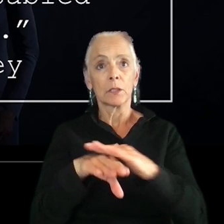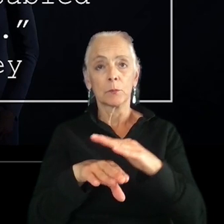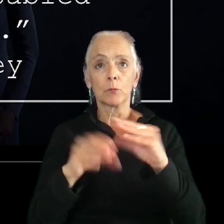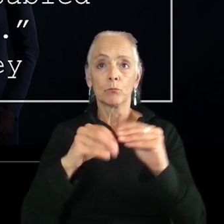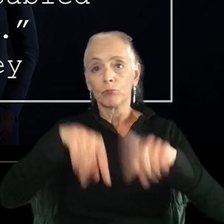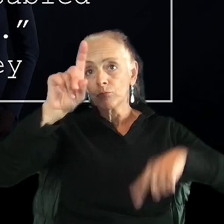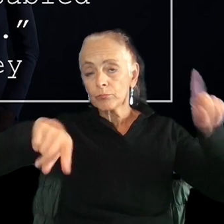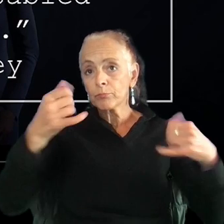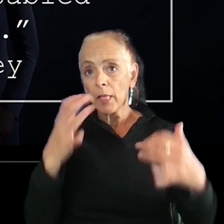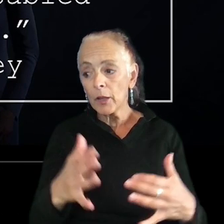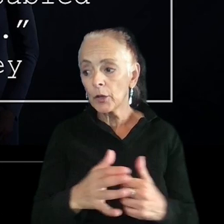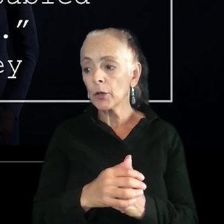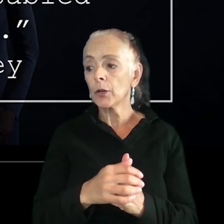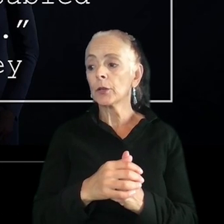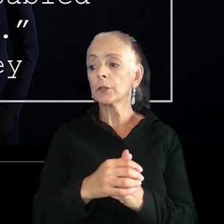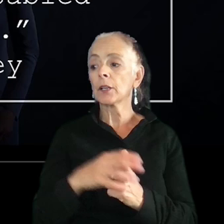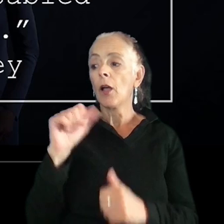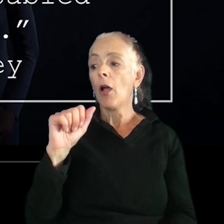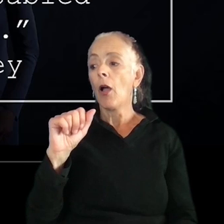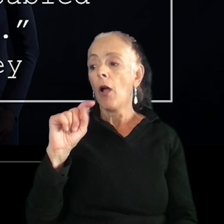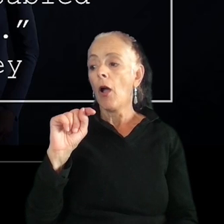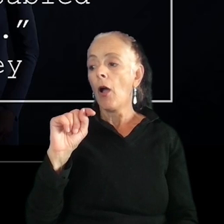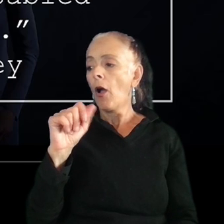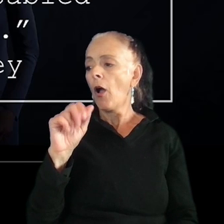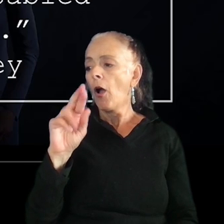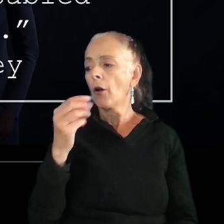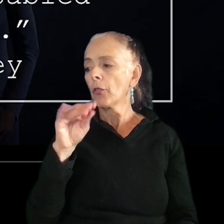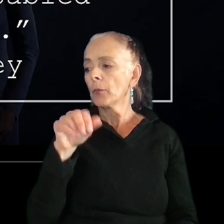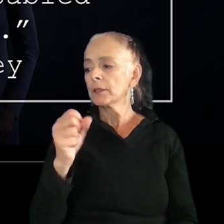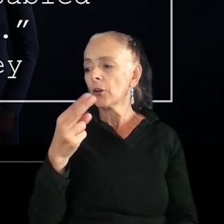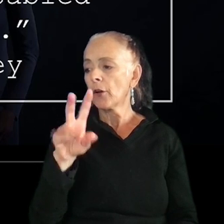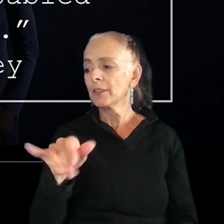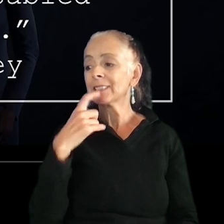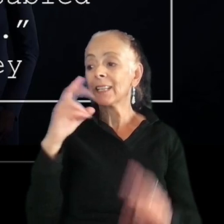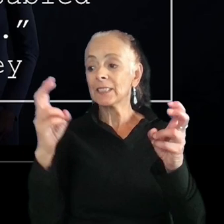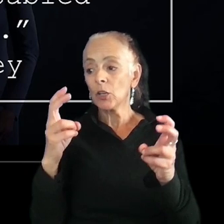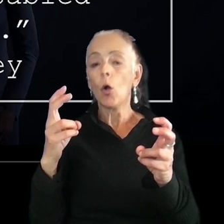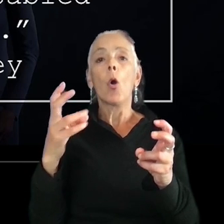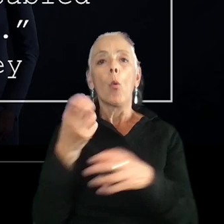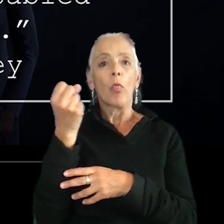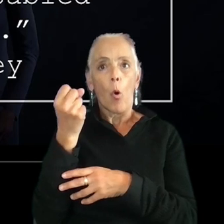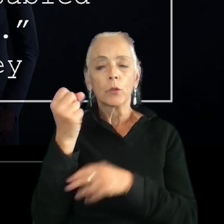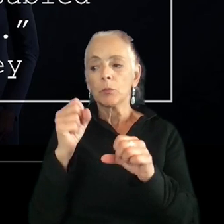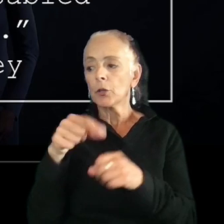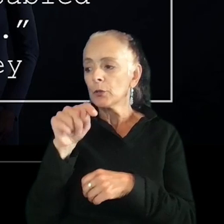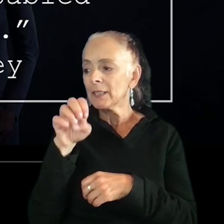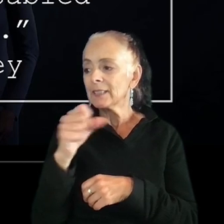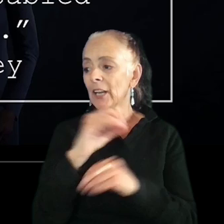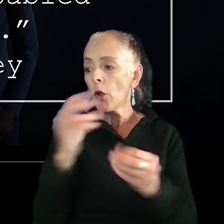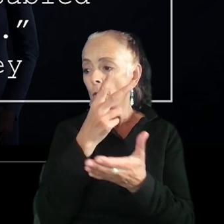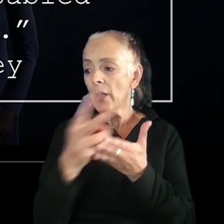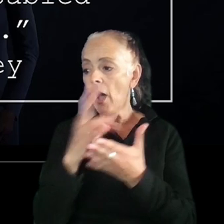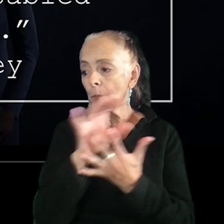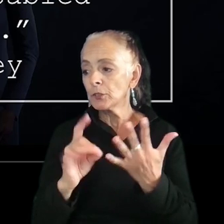players. Streamer Paige Artemis Harvey brings light to this feature with the quote, With holdable QTEs and no-fail options, you've made